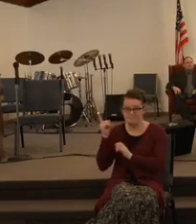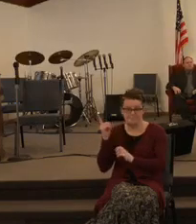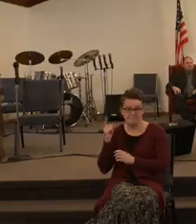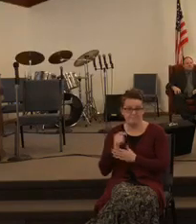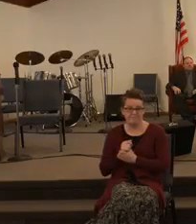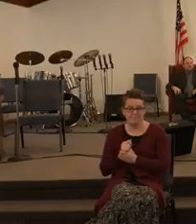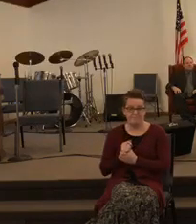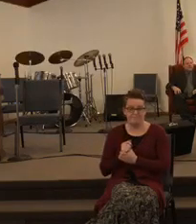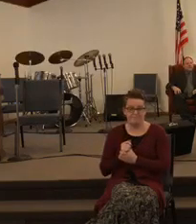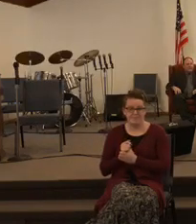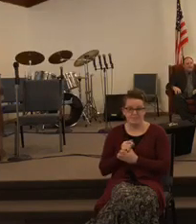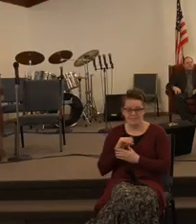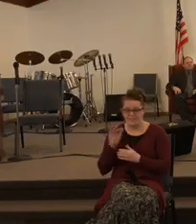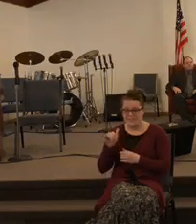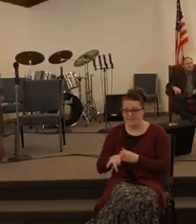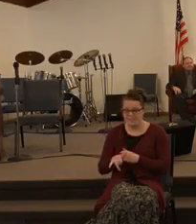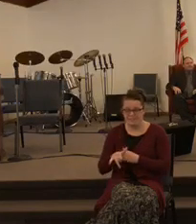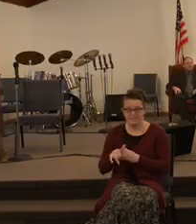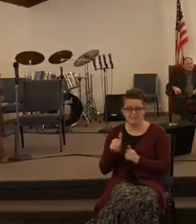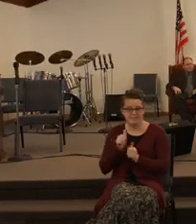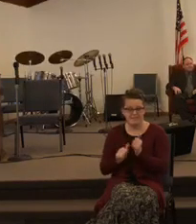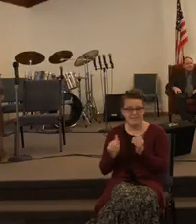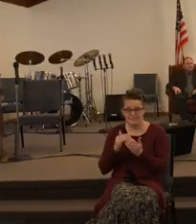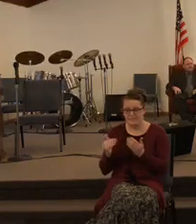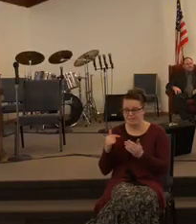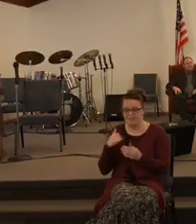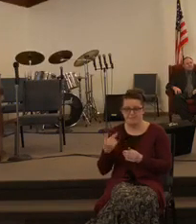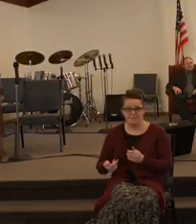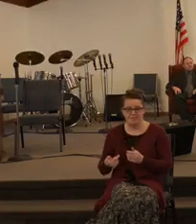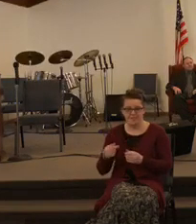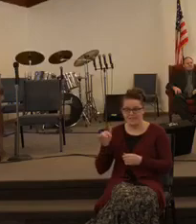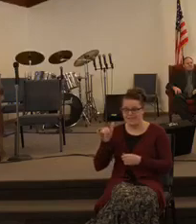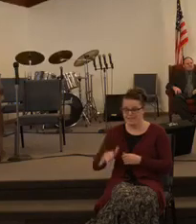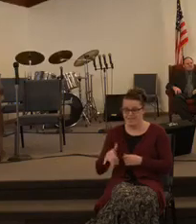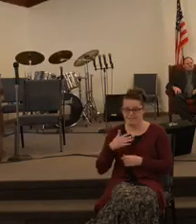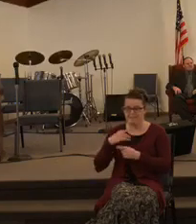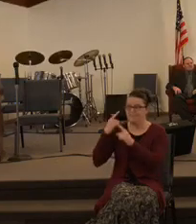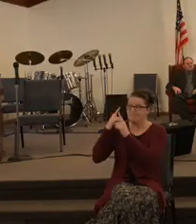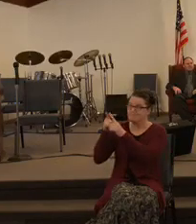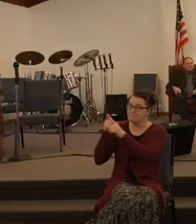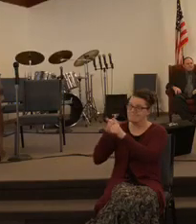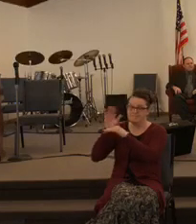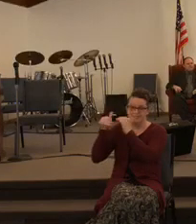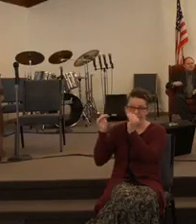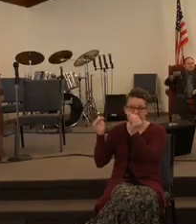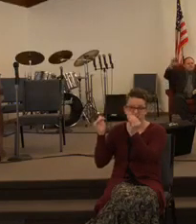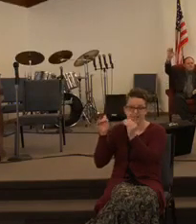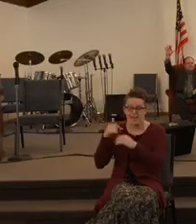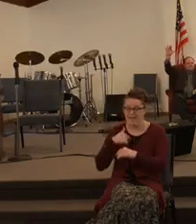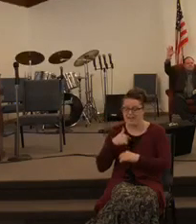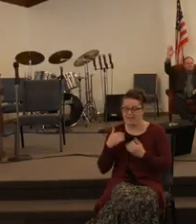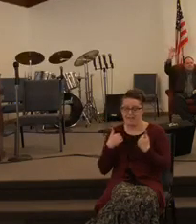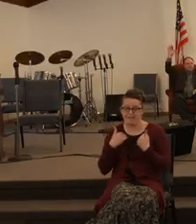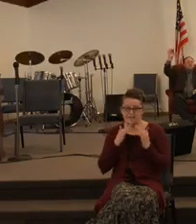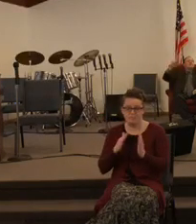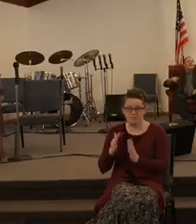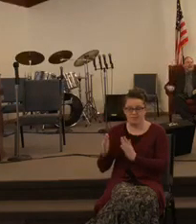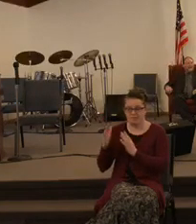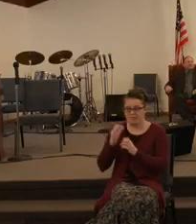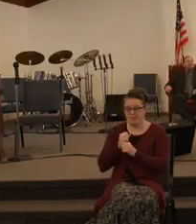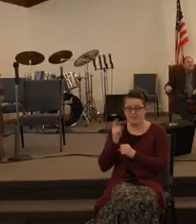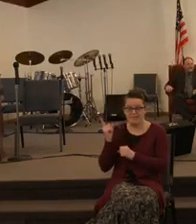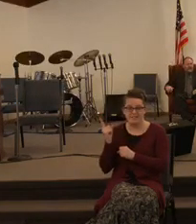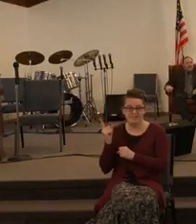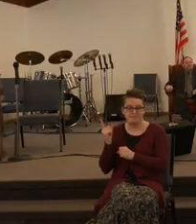be everything to me. Oh, I have that as my goal. And because that's my goal, I have to prepare to get there.